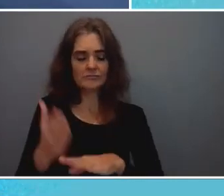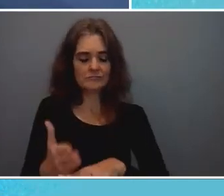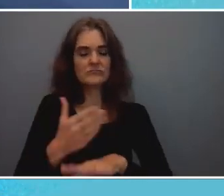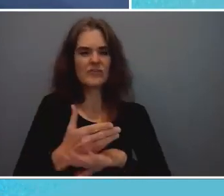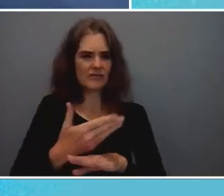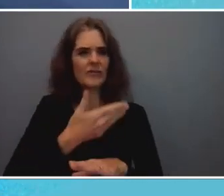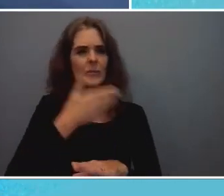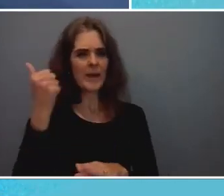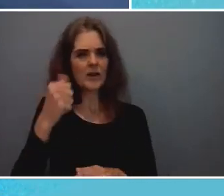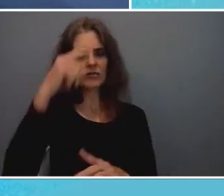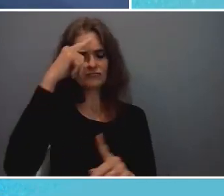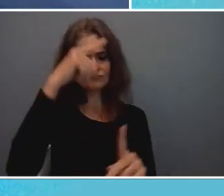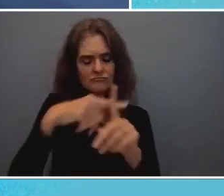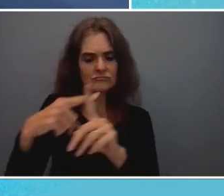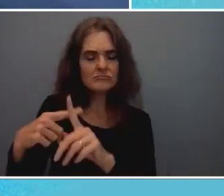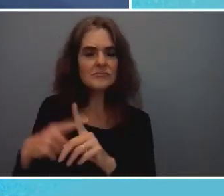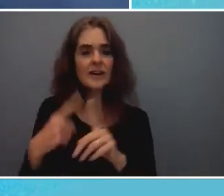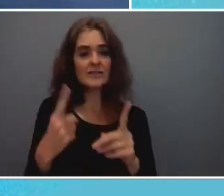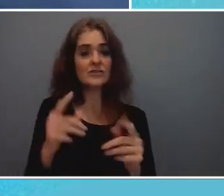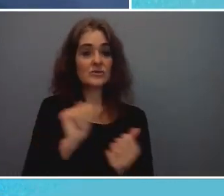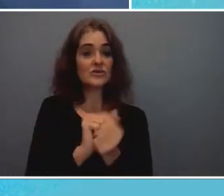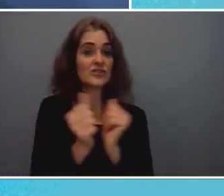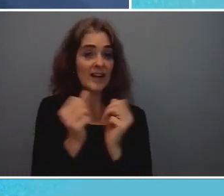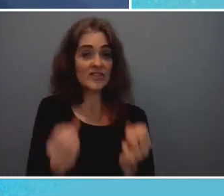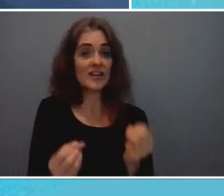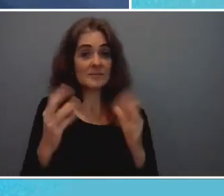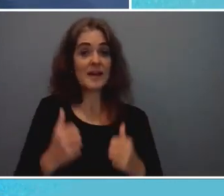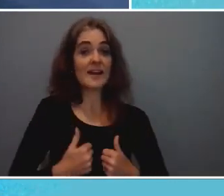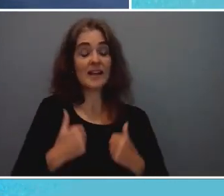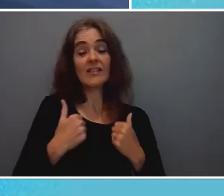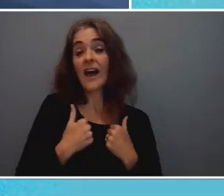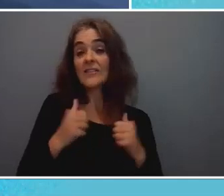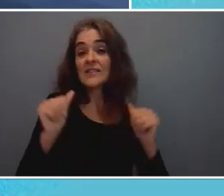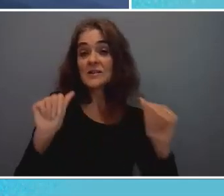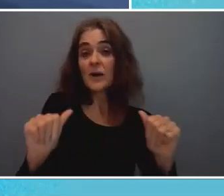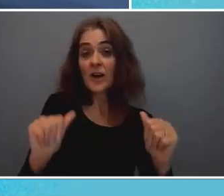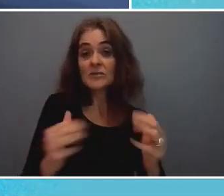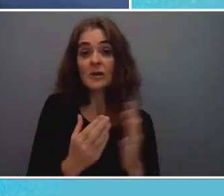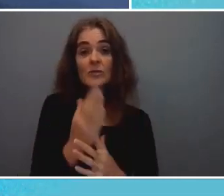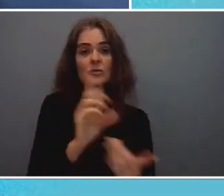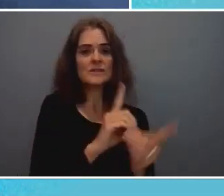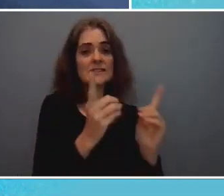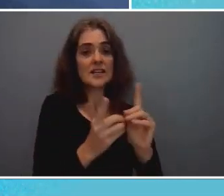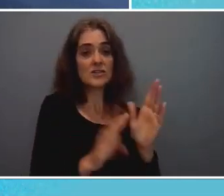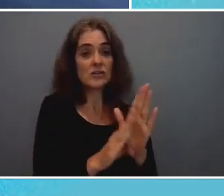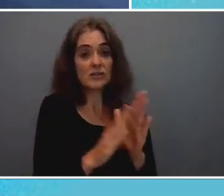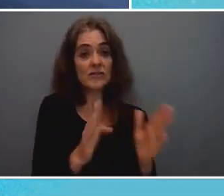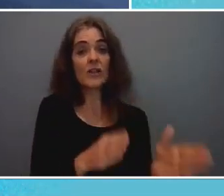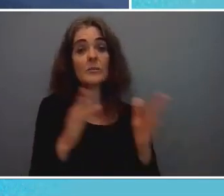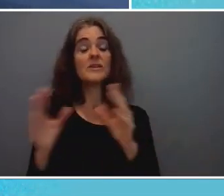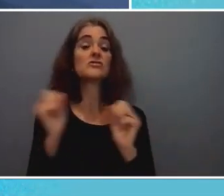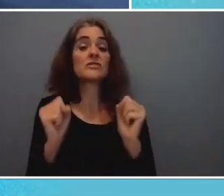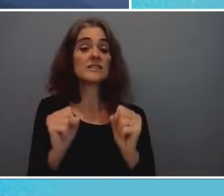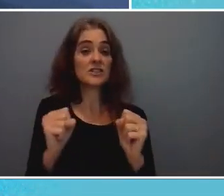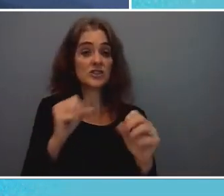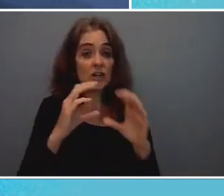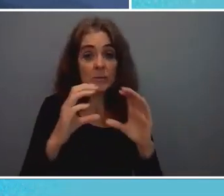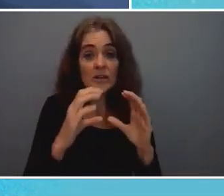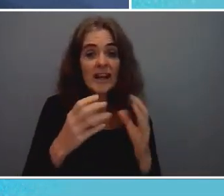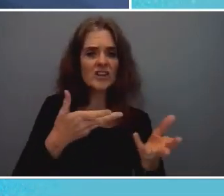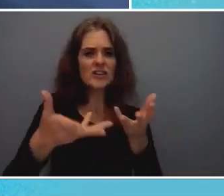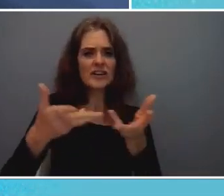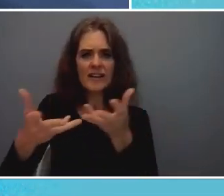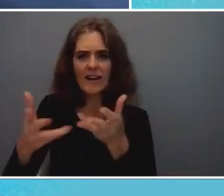people as possible. We do this through digital development. We do it through strategic communications and engagement. We do it through